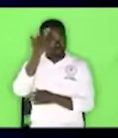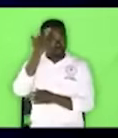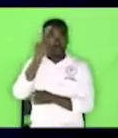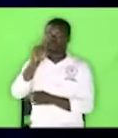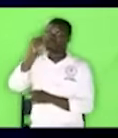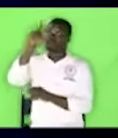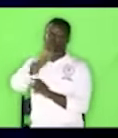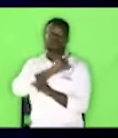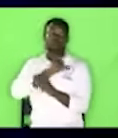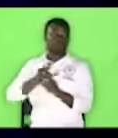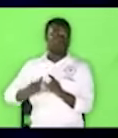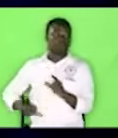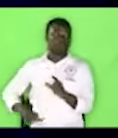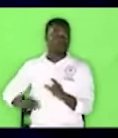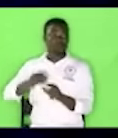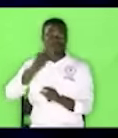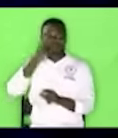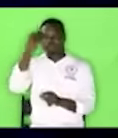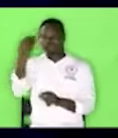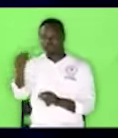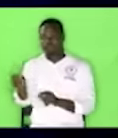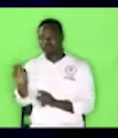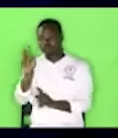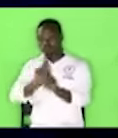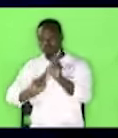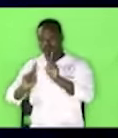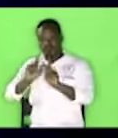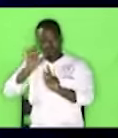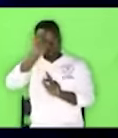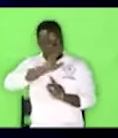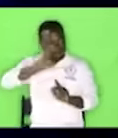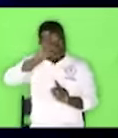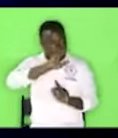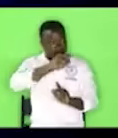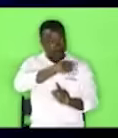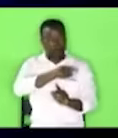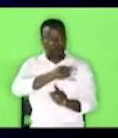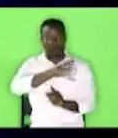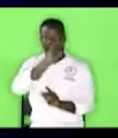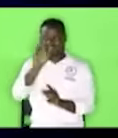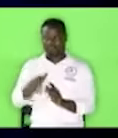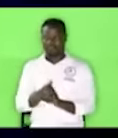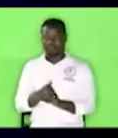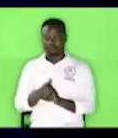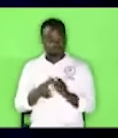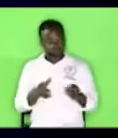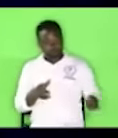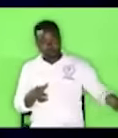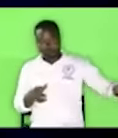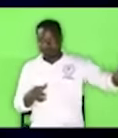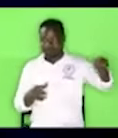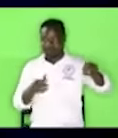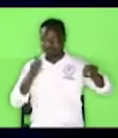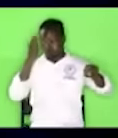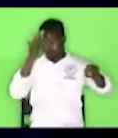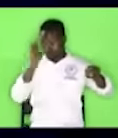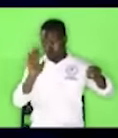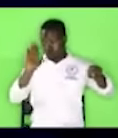have never forsaken those who seek you. Those who know your name